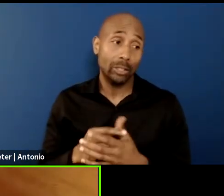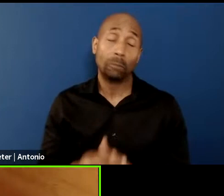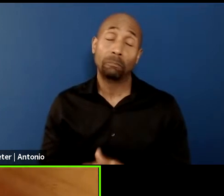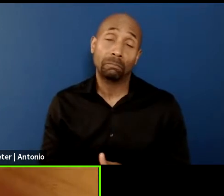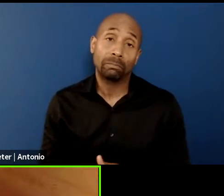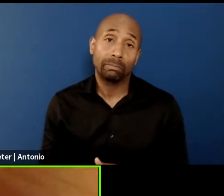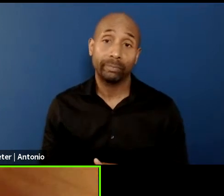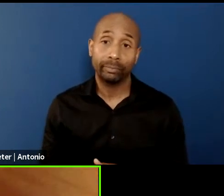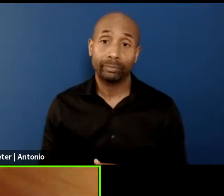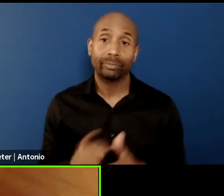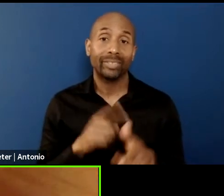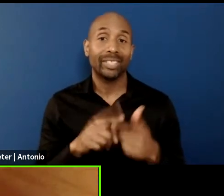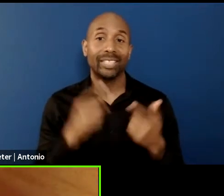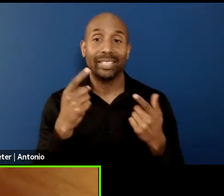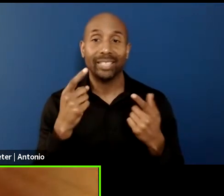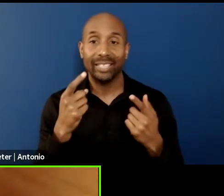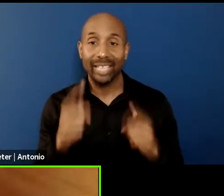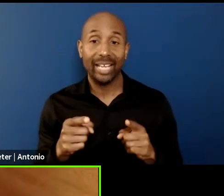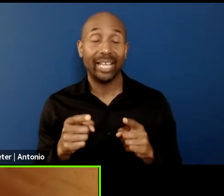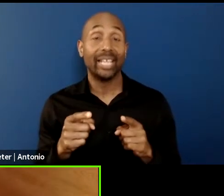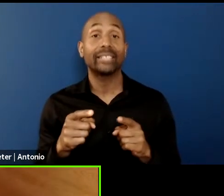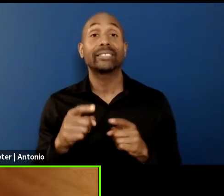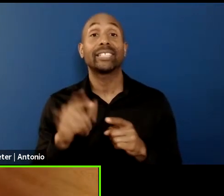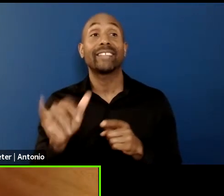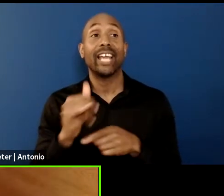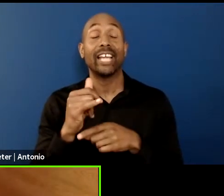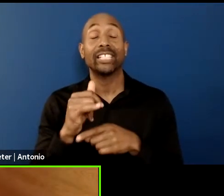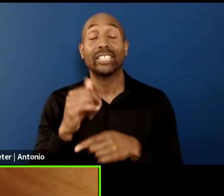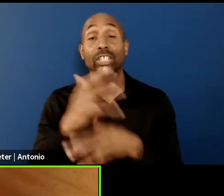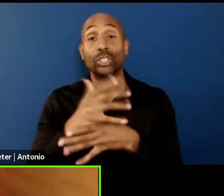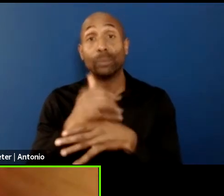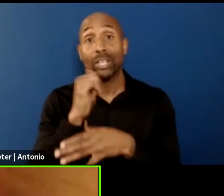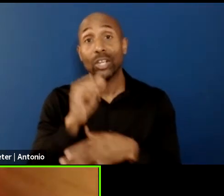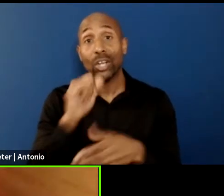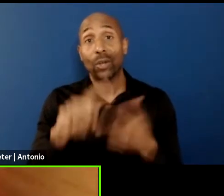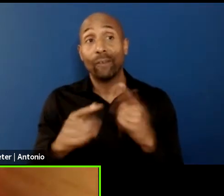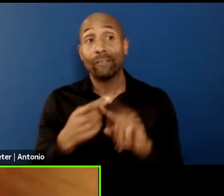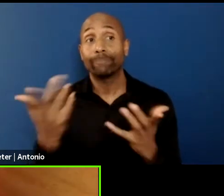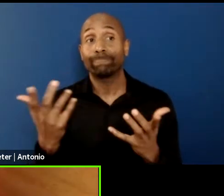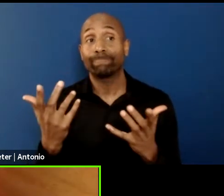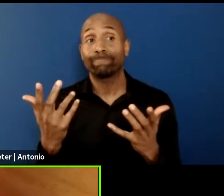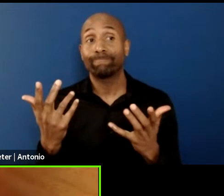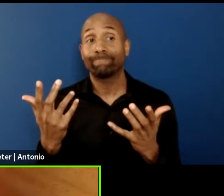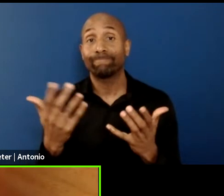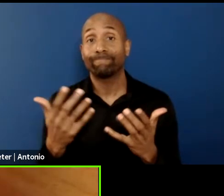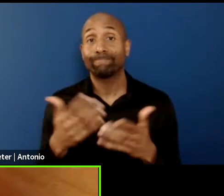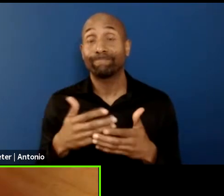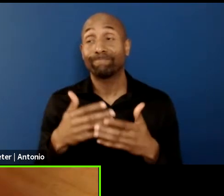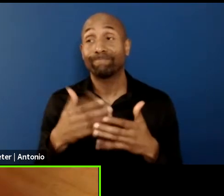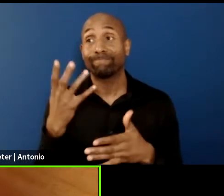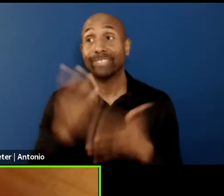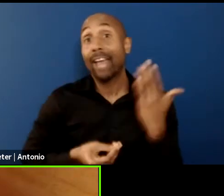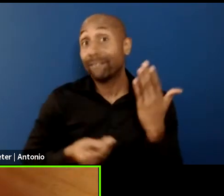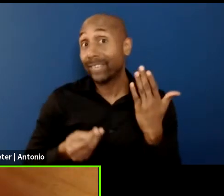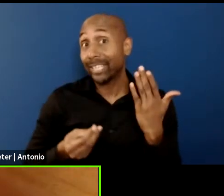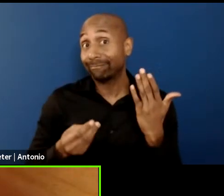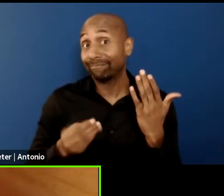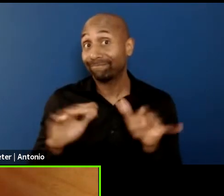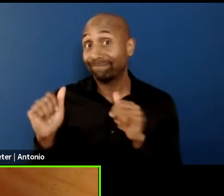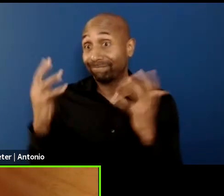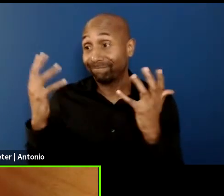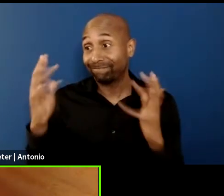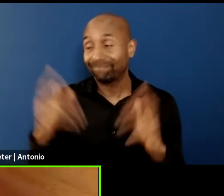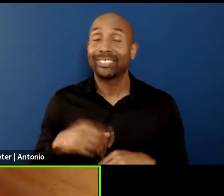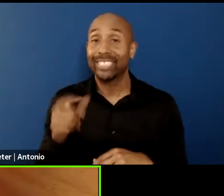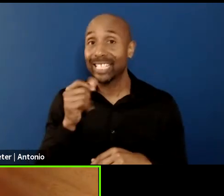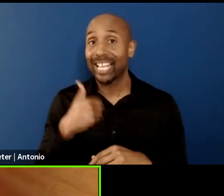And then he didn't have a German girlfriend anymore and I never saw him again. And then I was sitting with this countryside place and